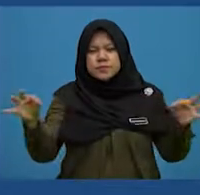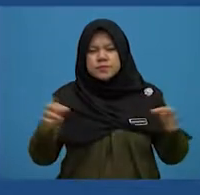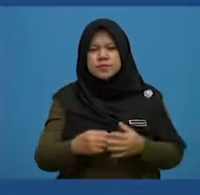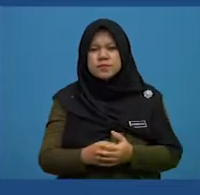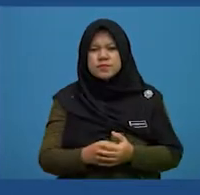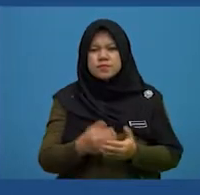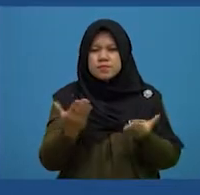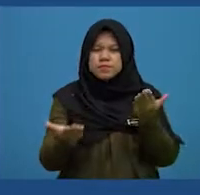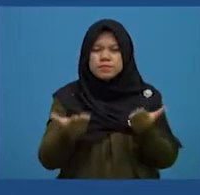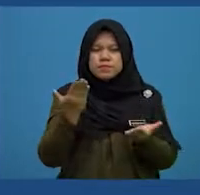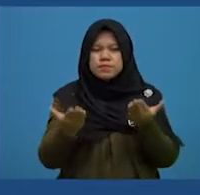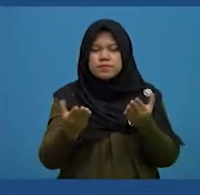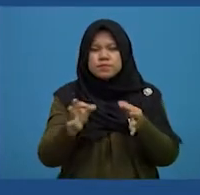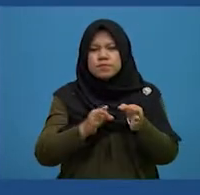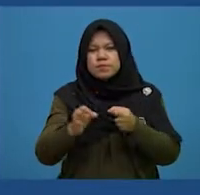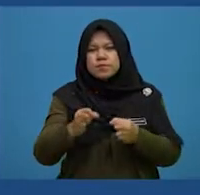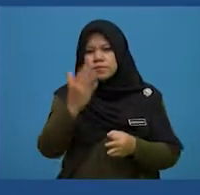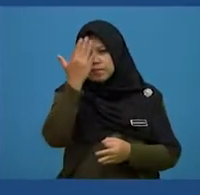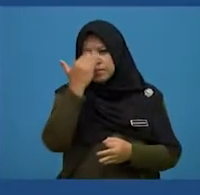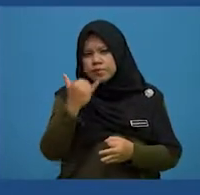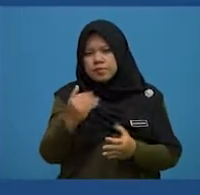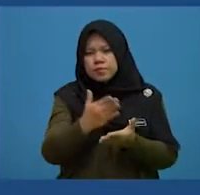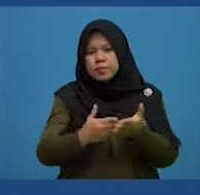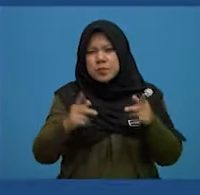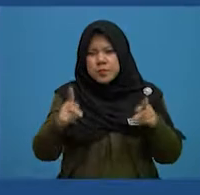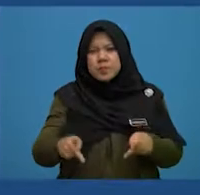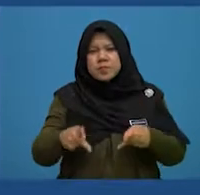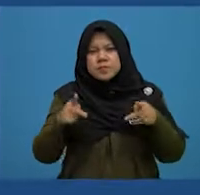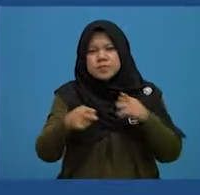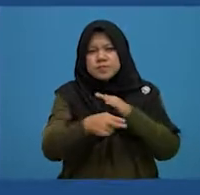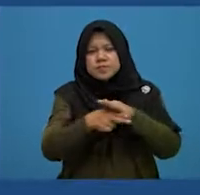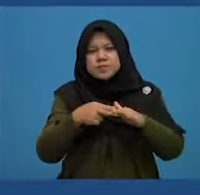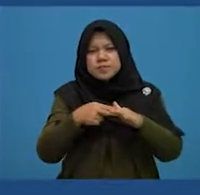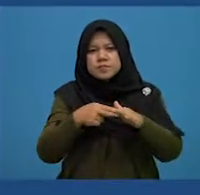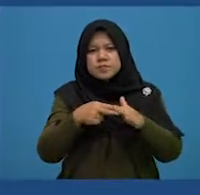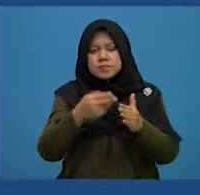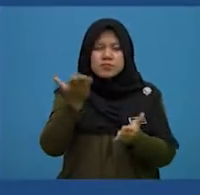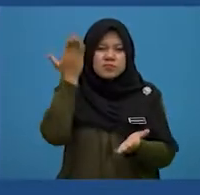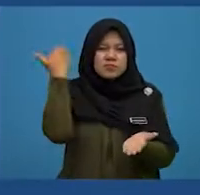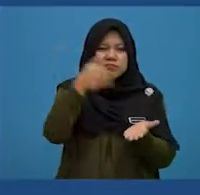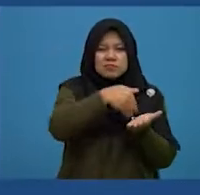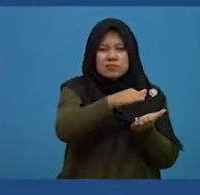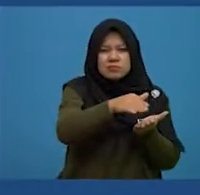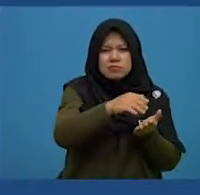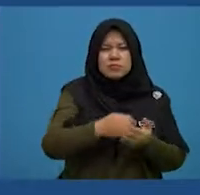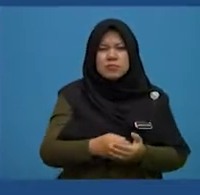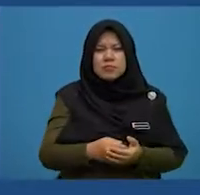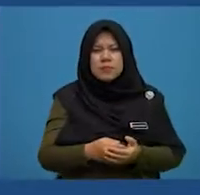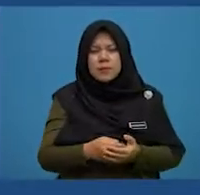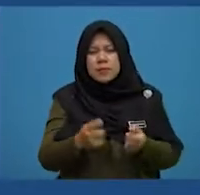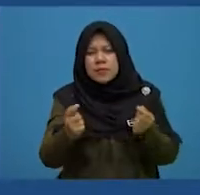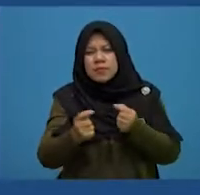line. This might explain why some people hide past rejections,